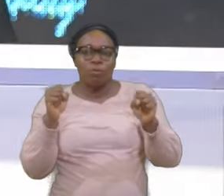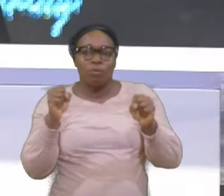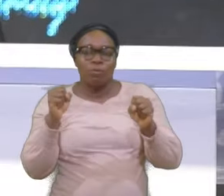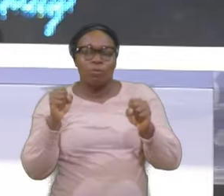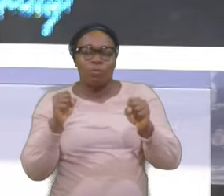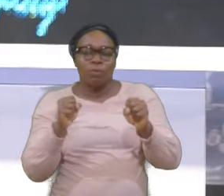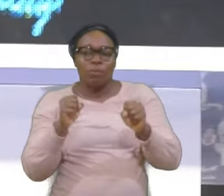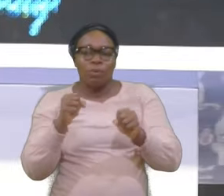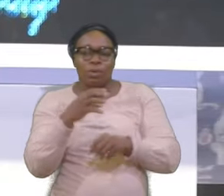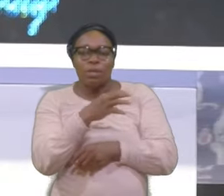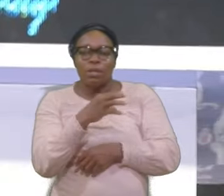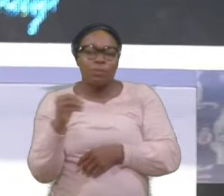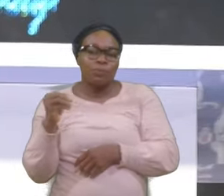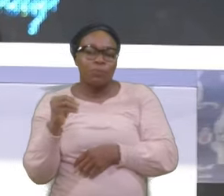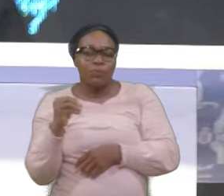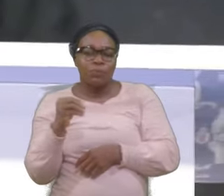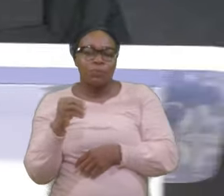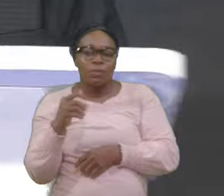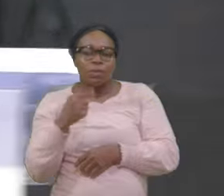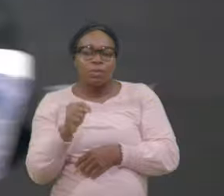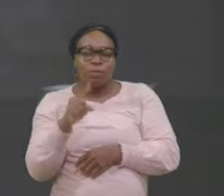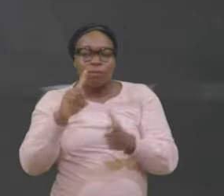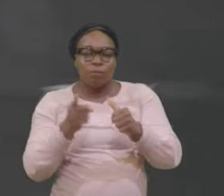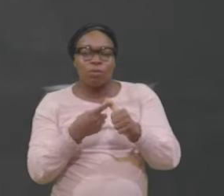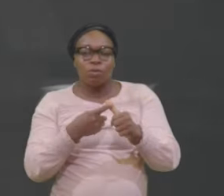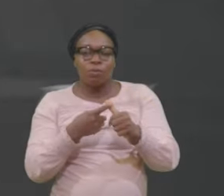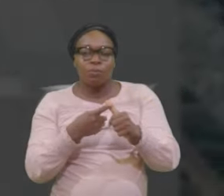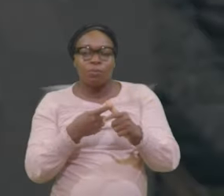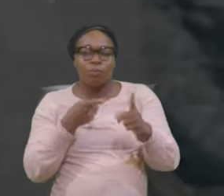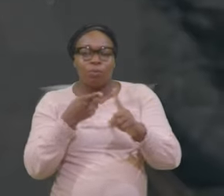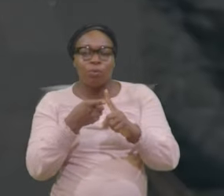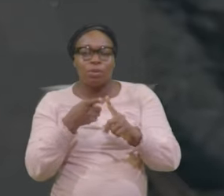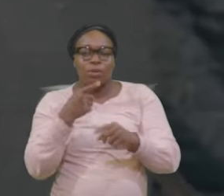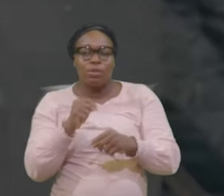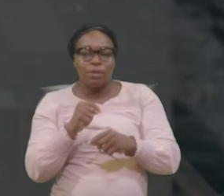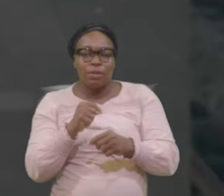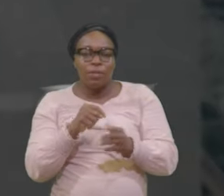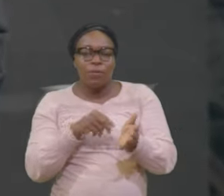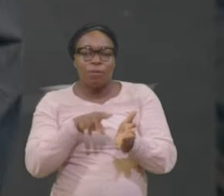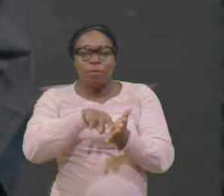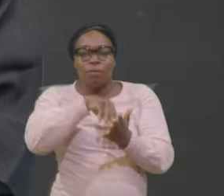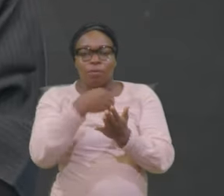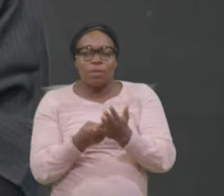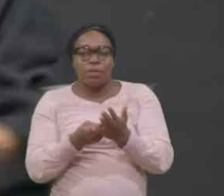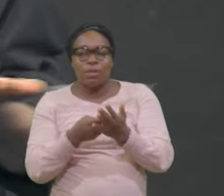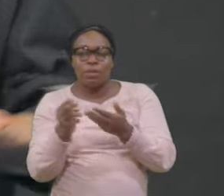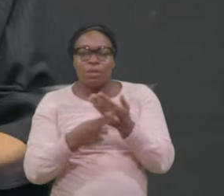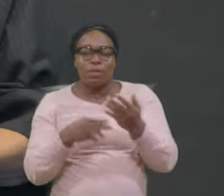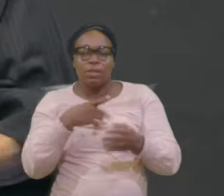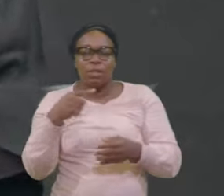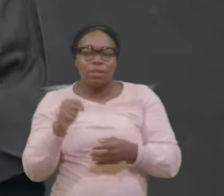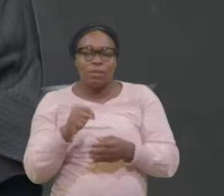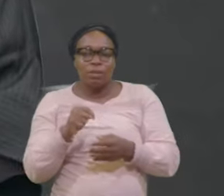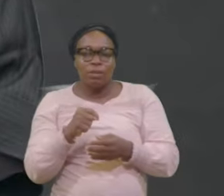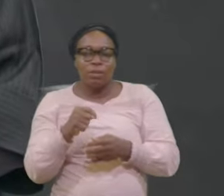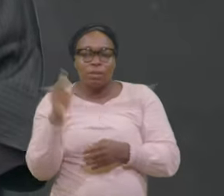And the Recklessness Of the Body Girl Sleeved While looking At Luke Chapter 15 And I Read